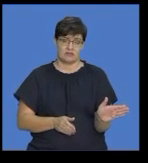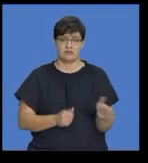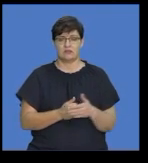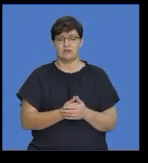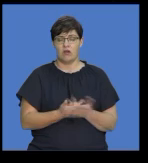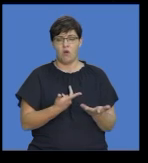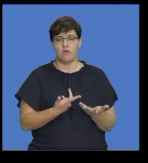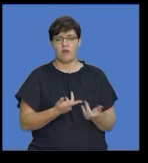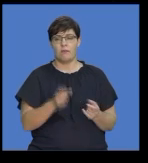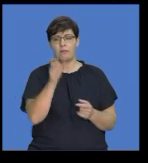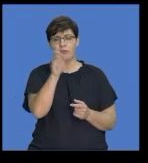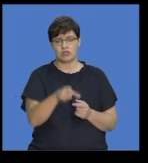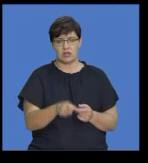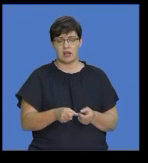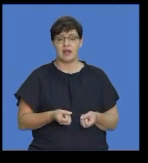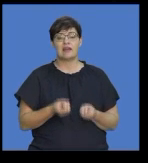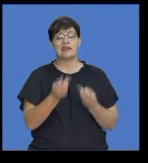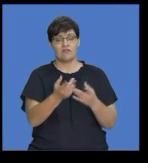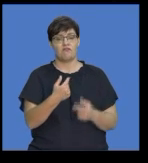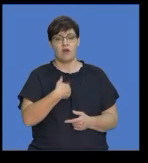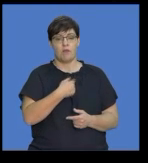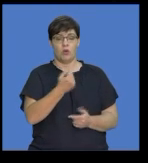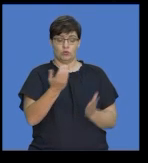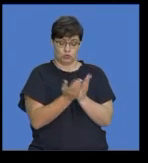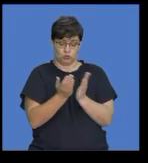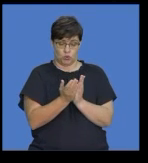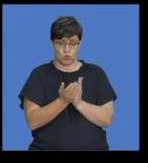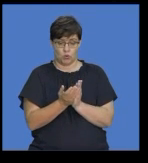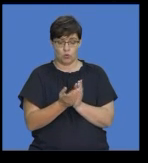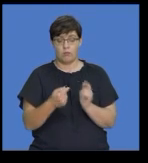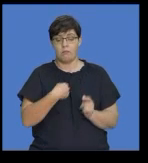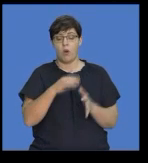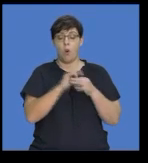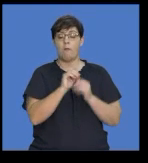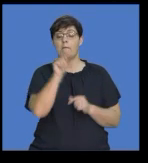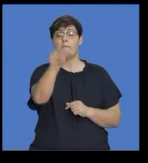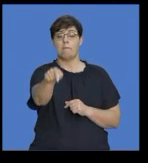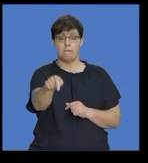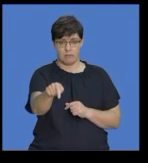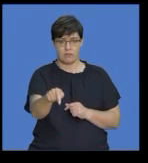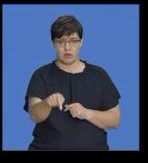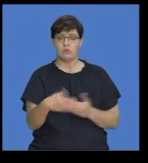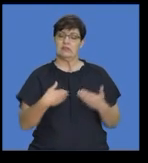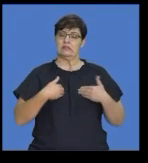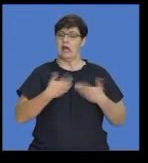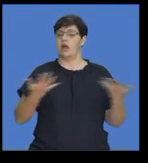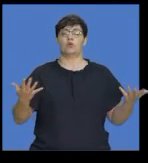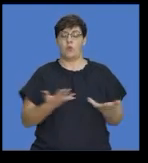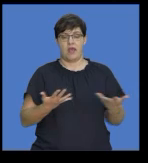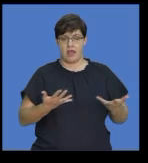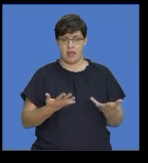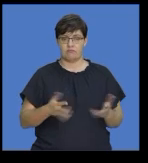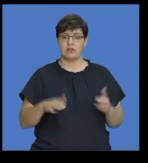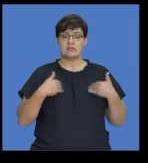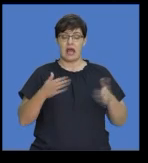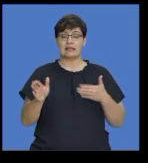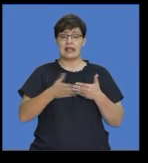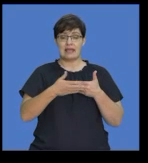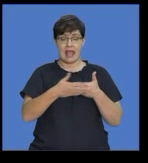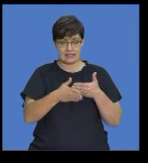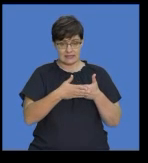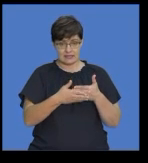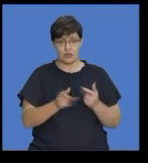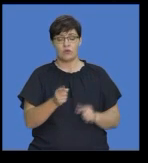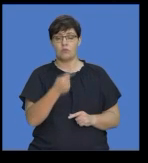directions from your school to your home, you need to start somewhere. So, if they're starting at the gate, they obviously need to either go